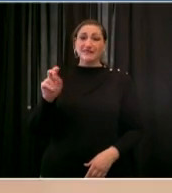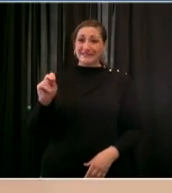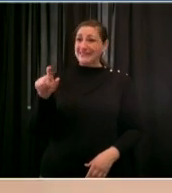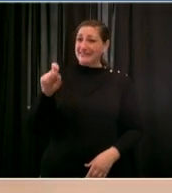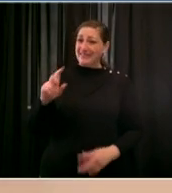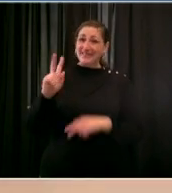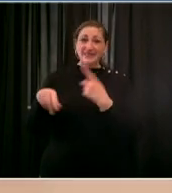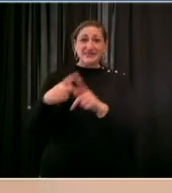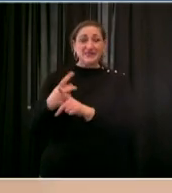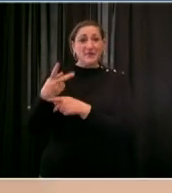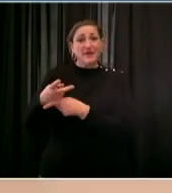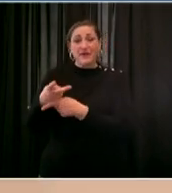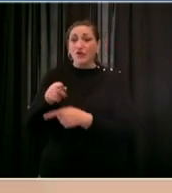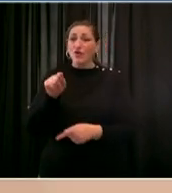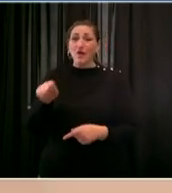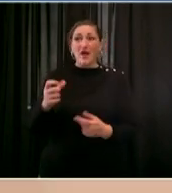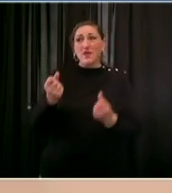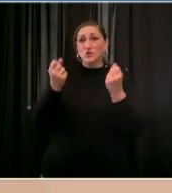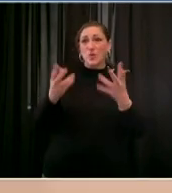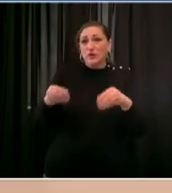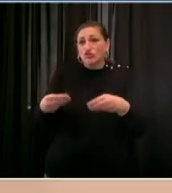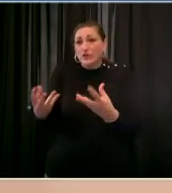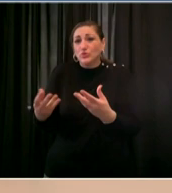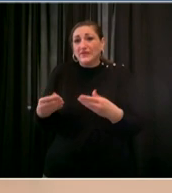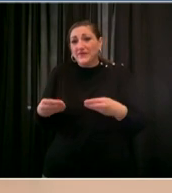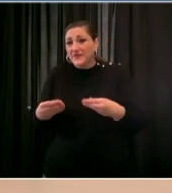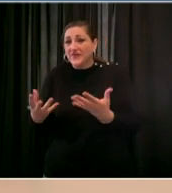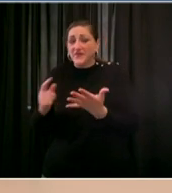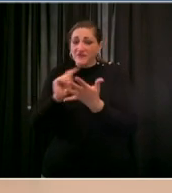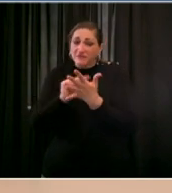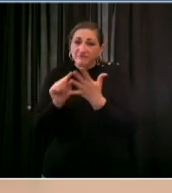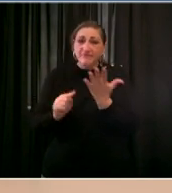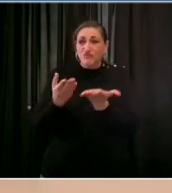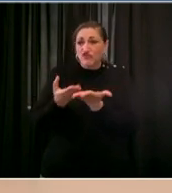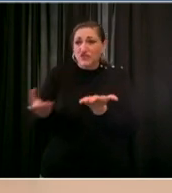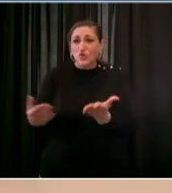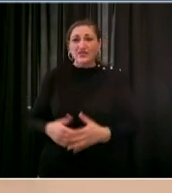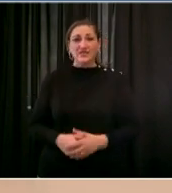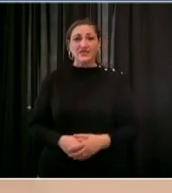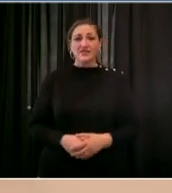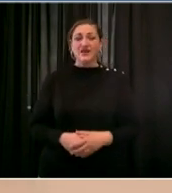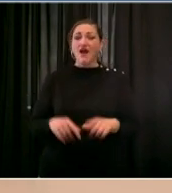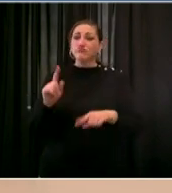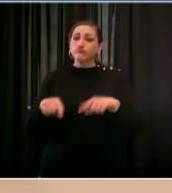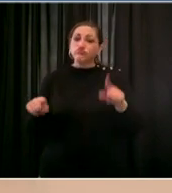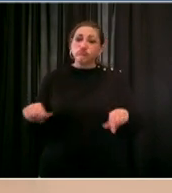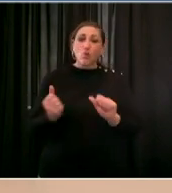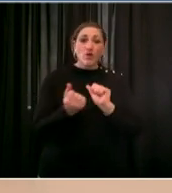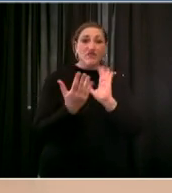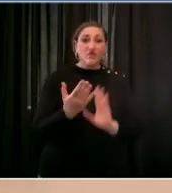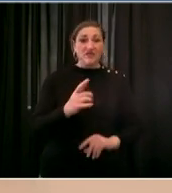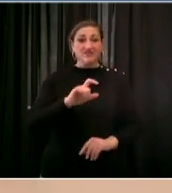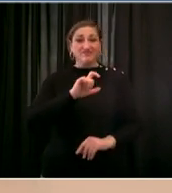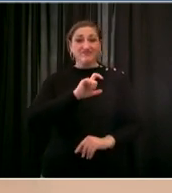many city agencies and community-based organization and providers he had various encounters with the criminal justice system